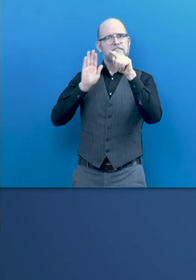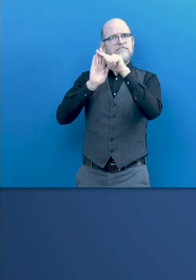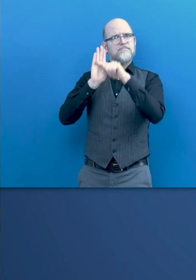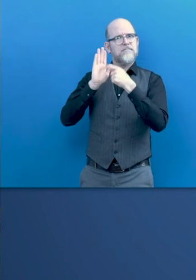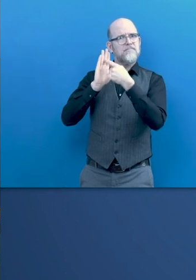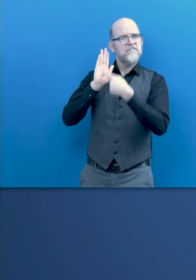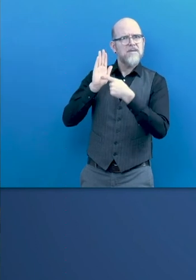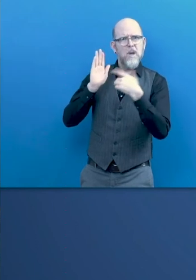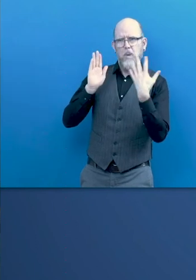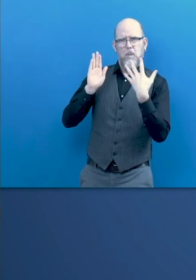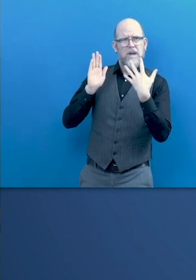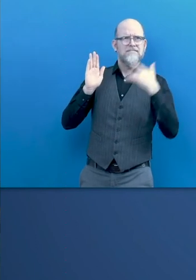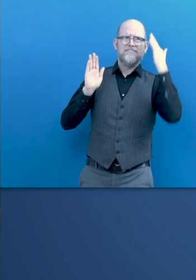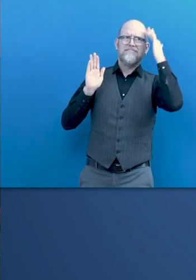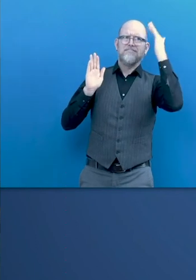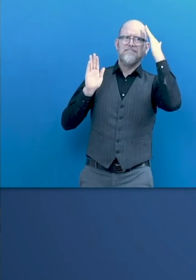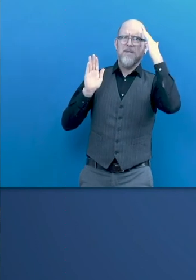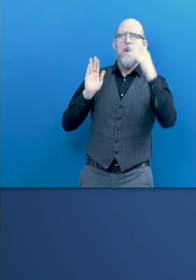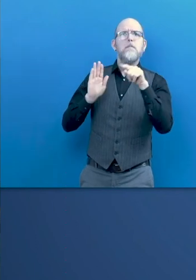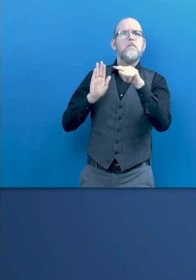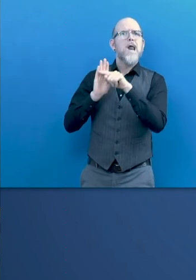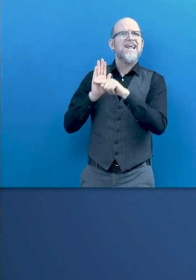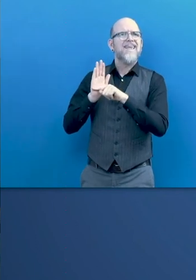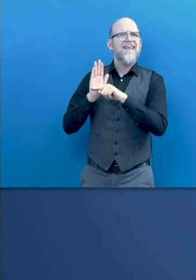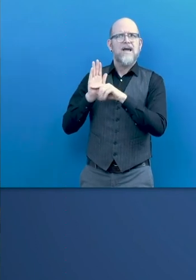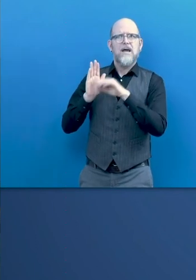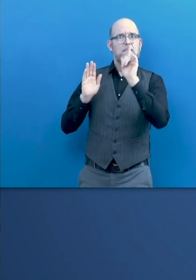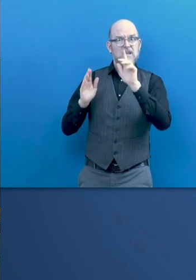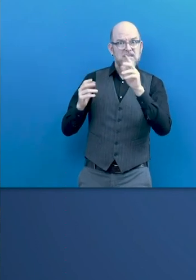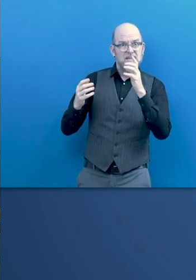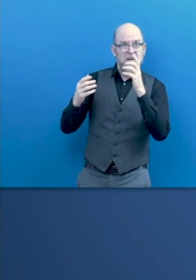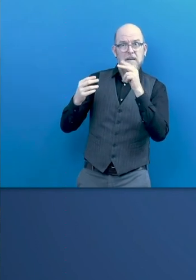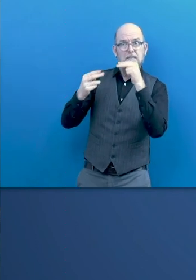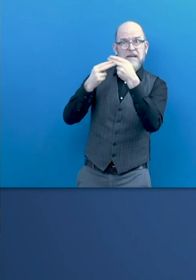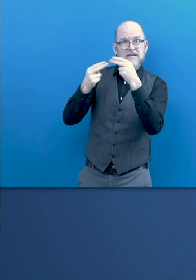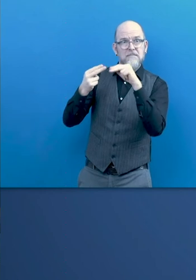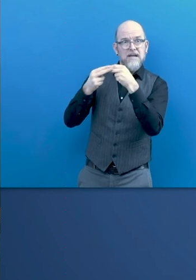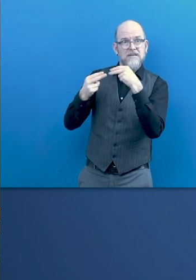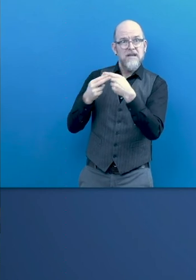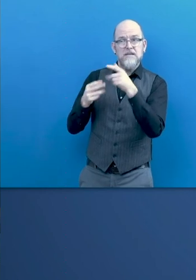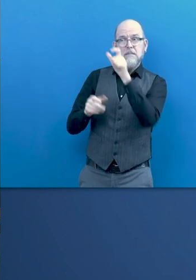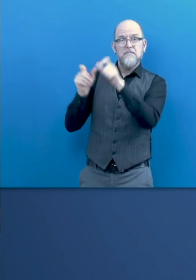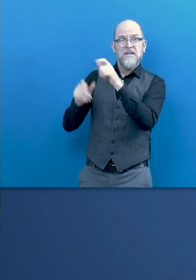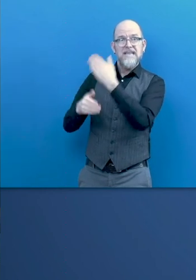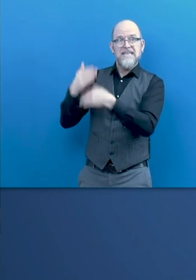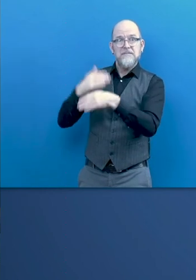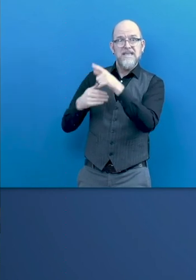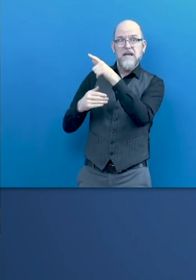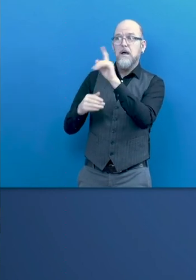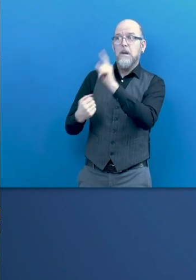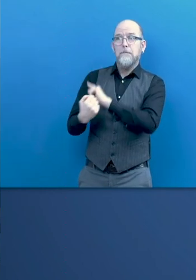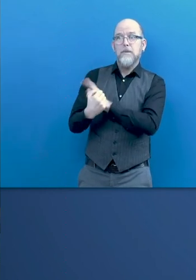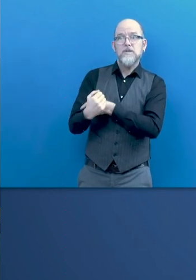of people with disabilities. And then when it comes to training within the labor market and inclusion and working,